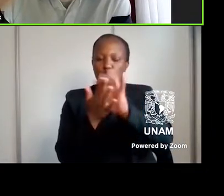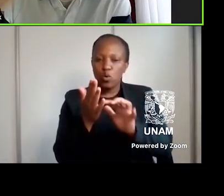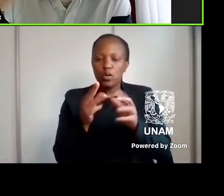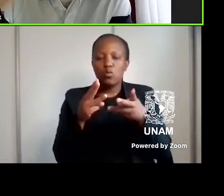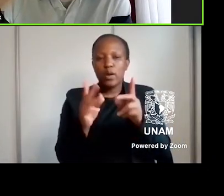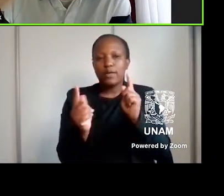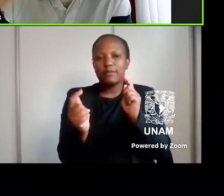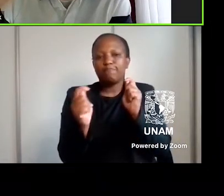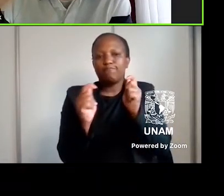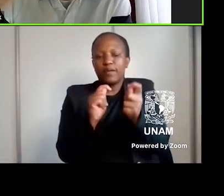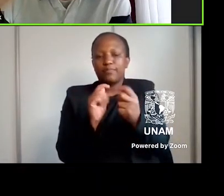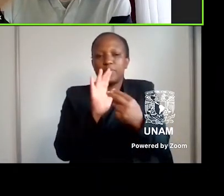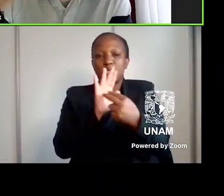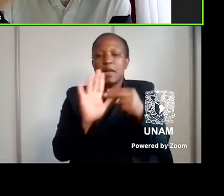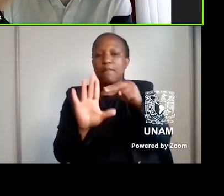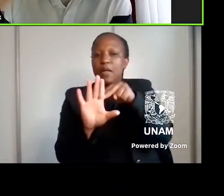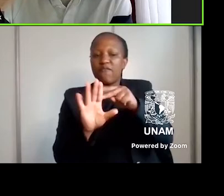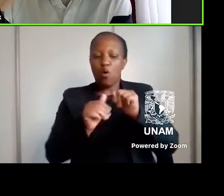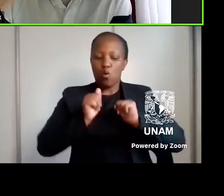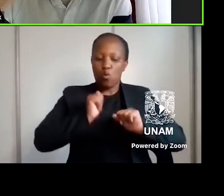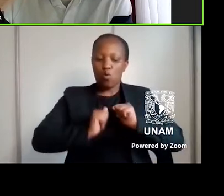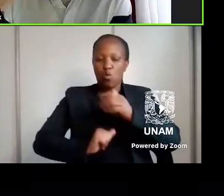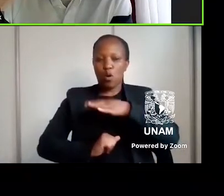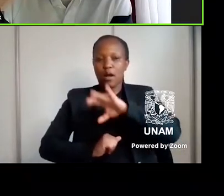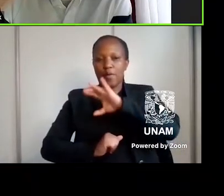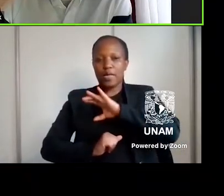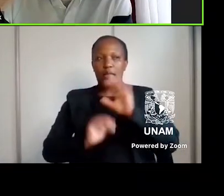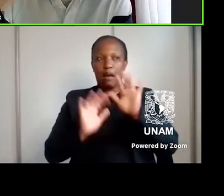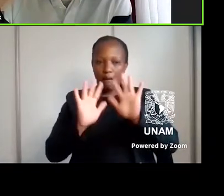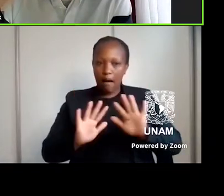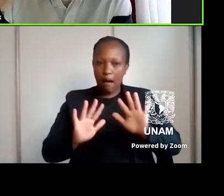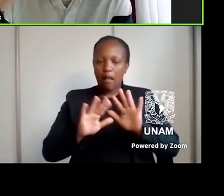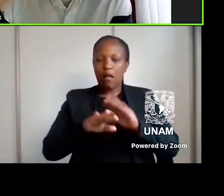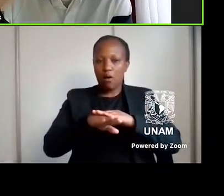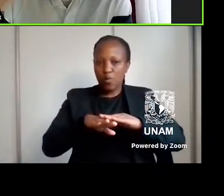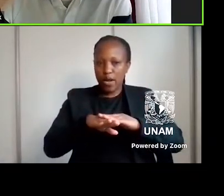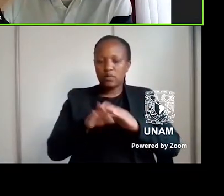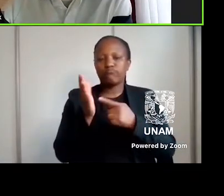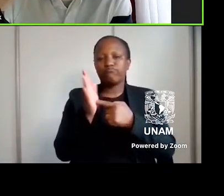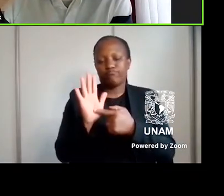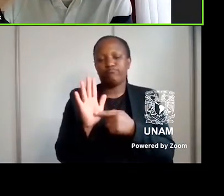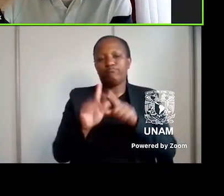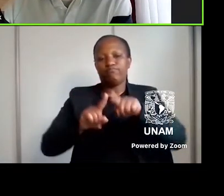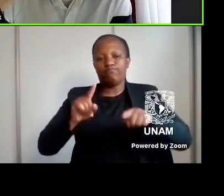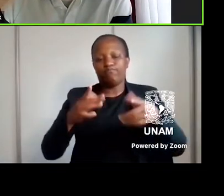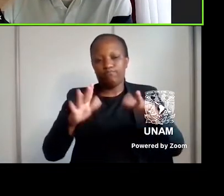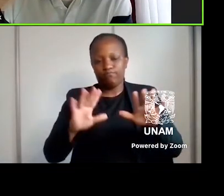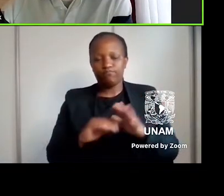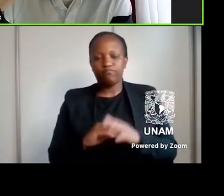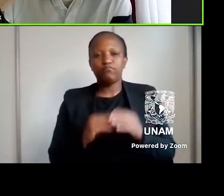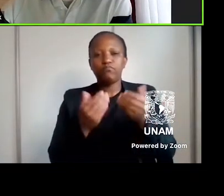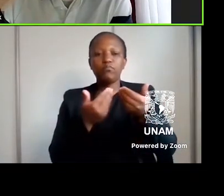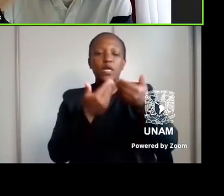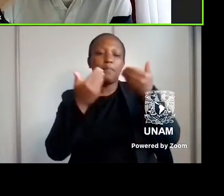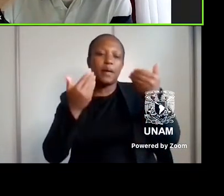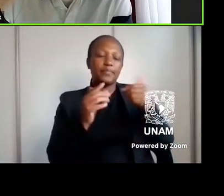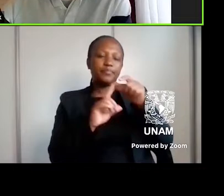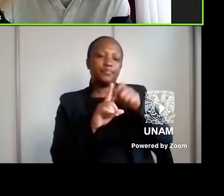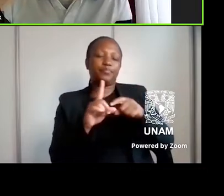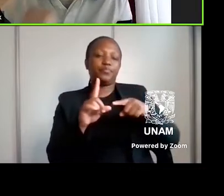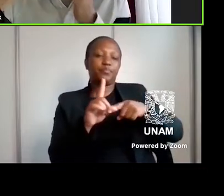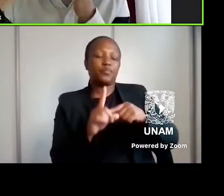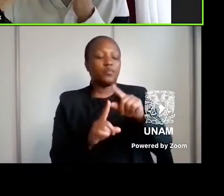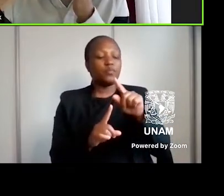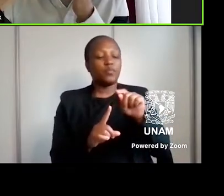metaphors, characters, and colours. Where Dermini sets his sights on the margins of apartheid, Terry Kurgan sets apartheid at margins of a